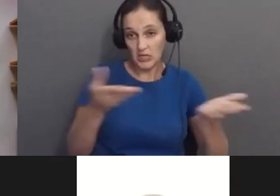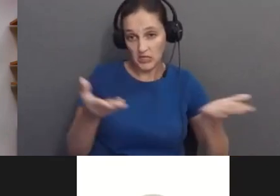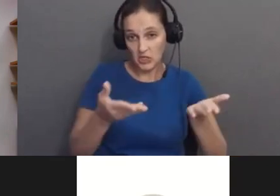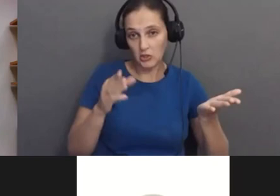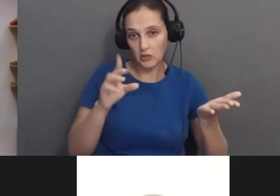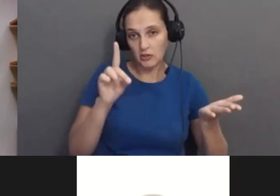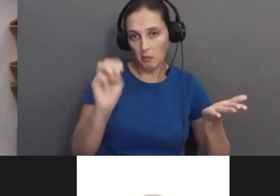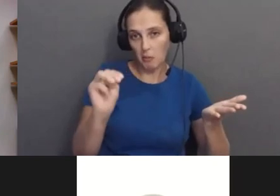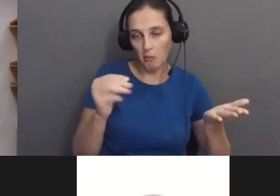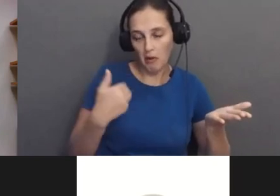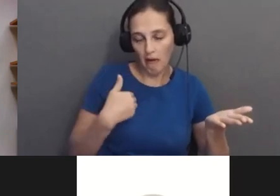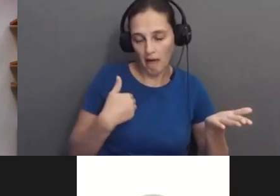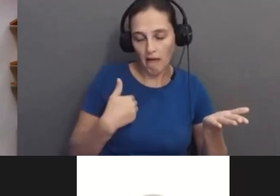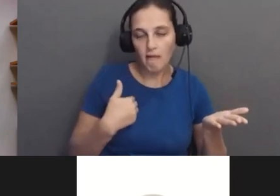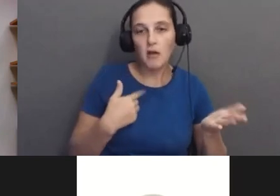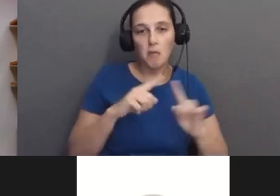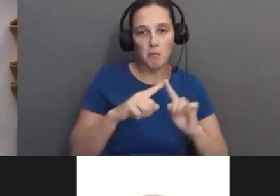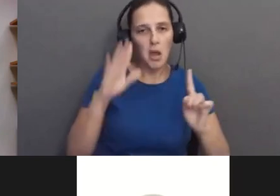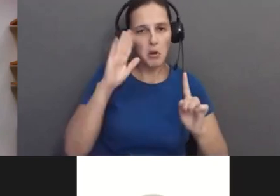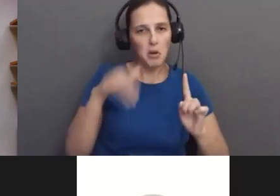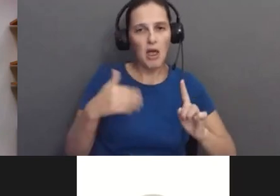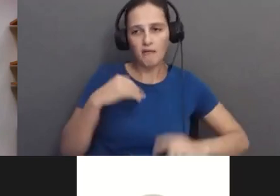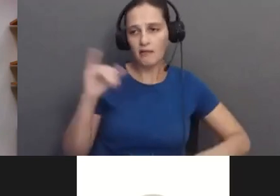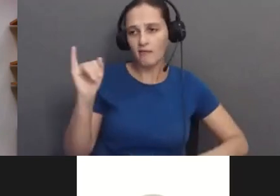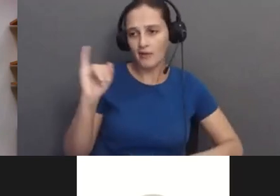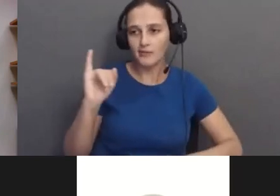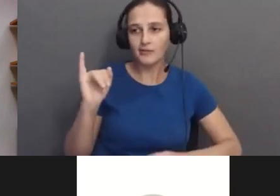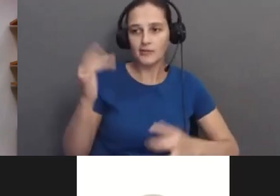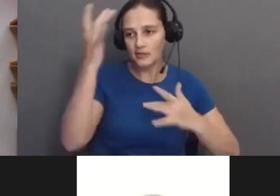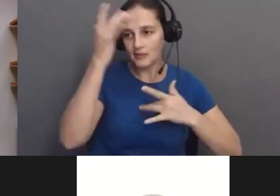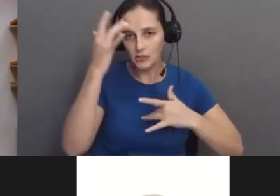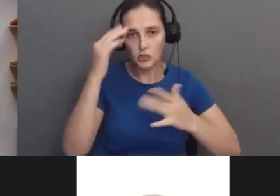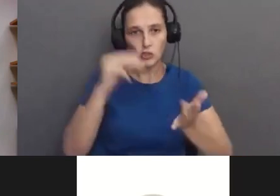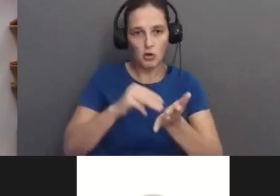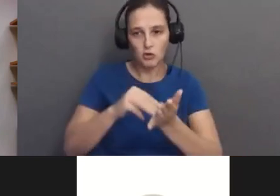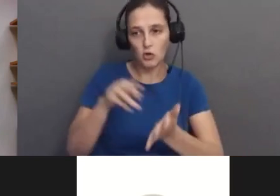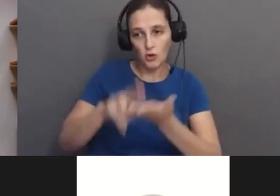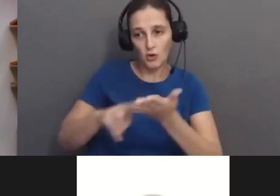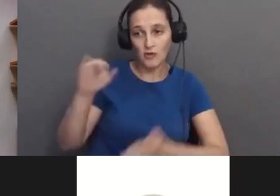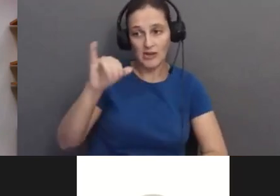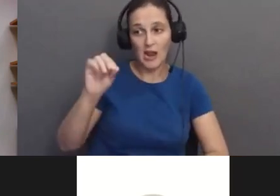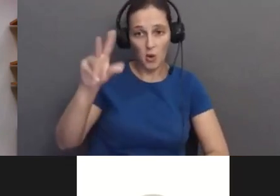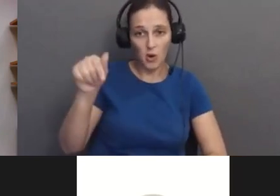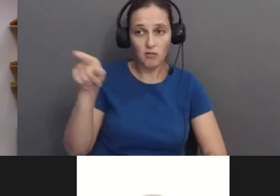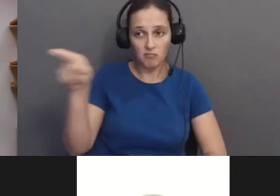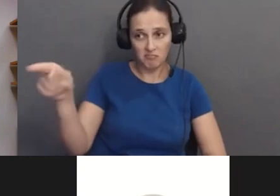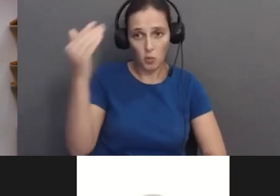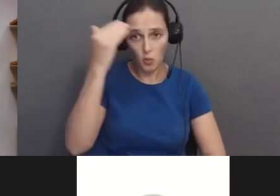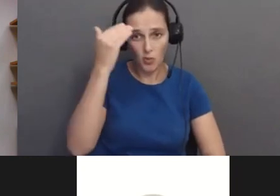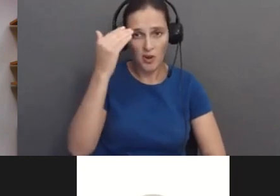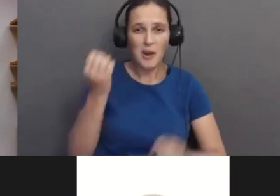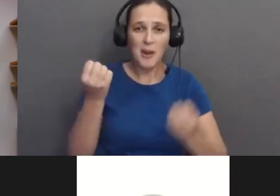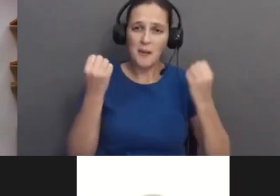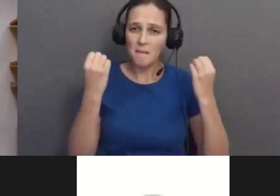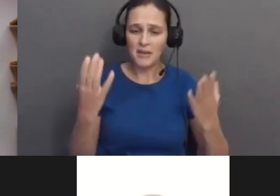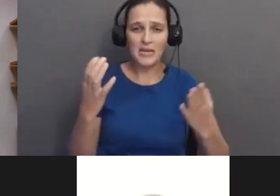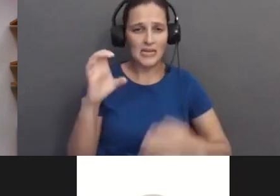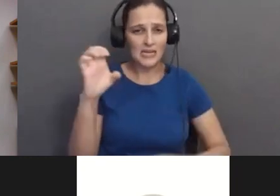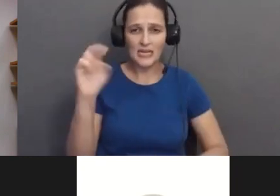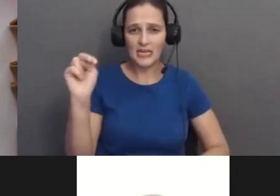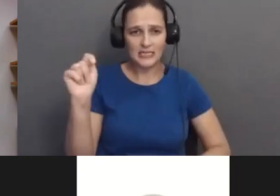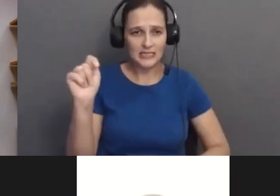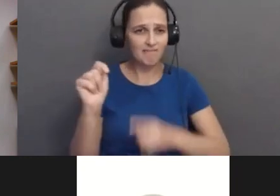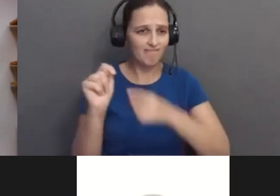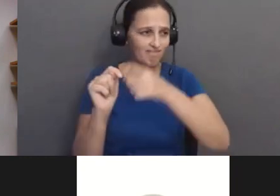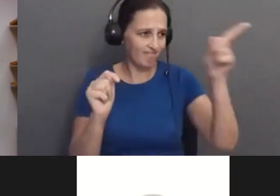disease doctors at the University of Iowa that are familiar. Also, there's a lot of EMTs that are familiar. So, I would just say make